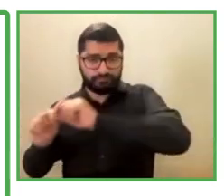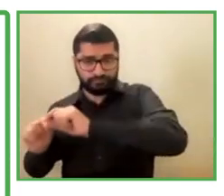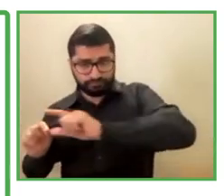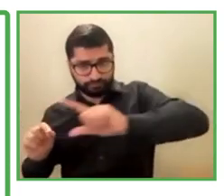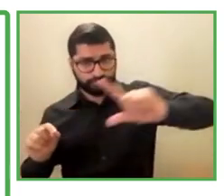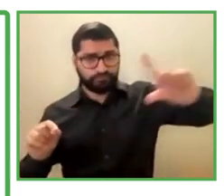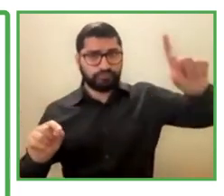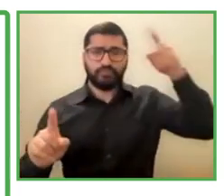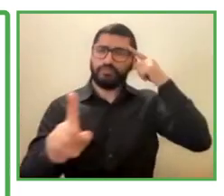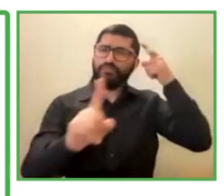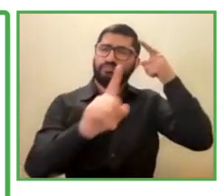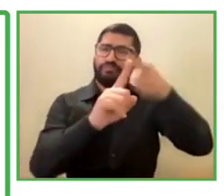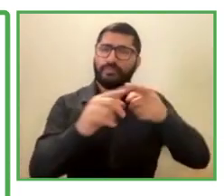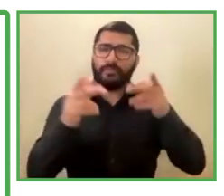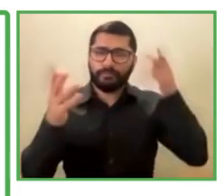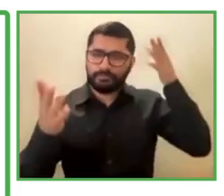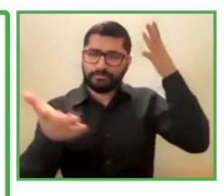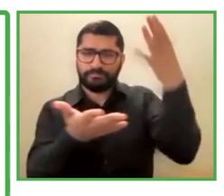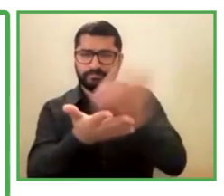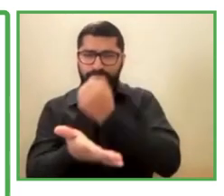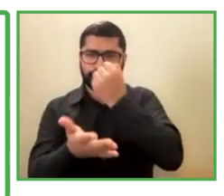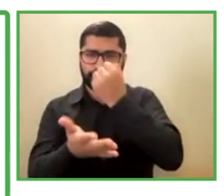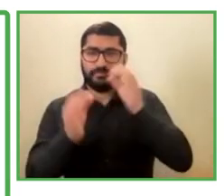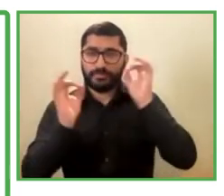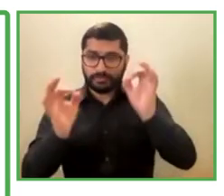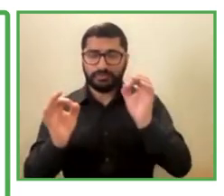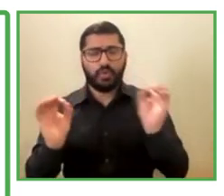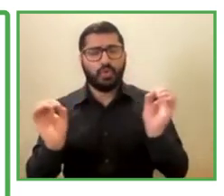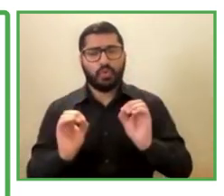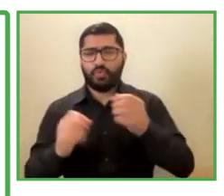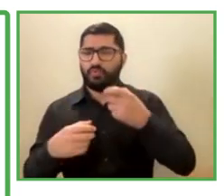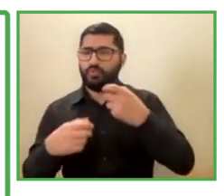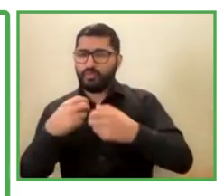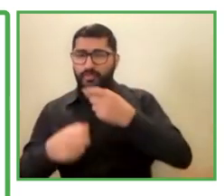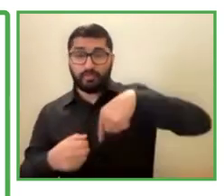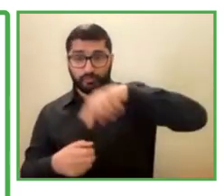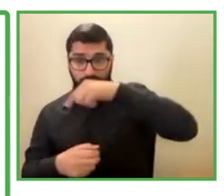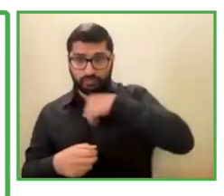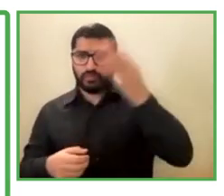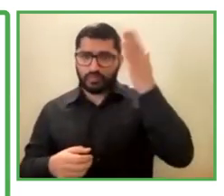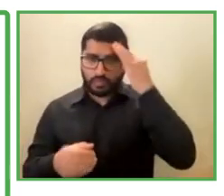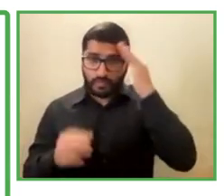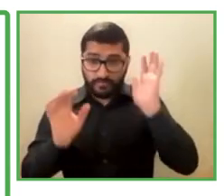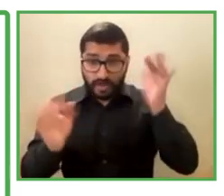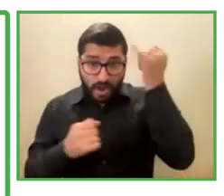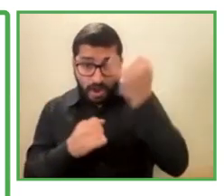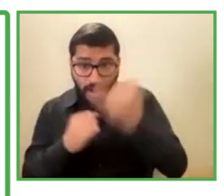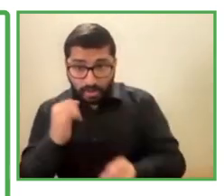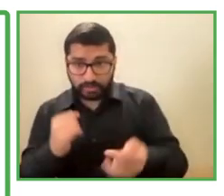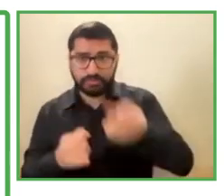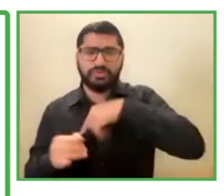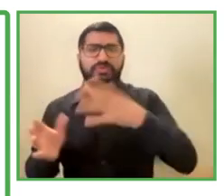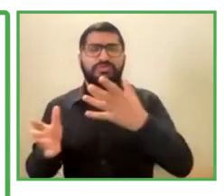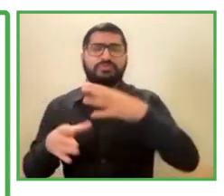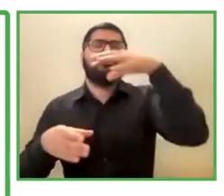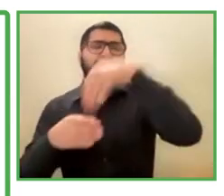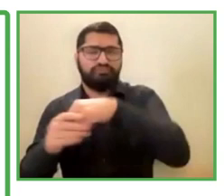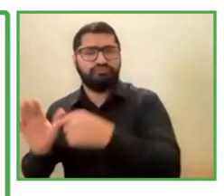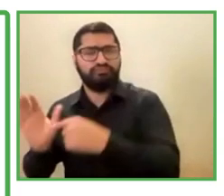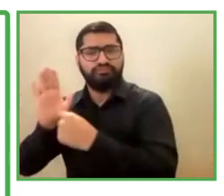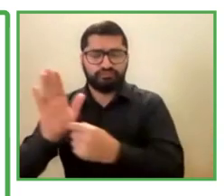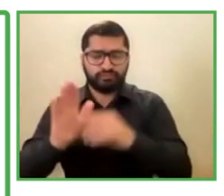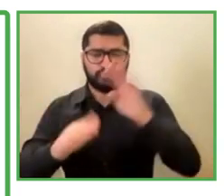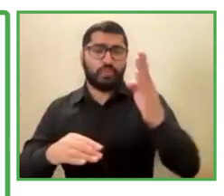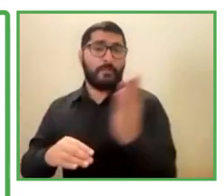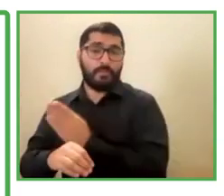with this goal. But our final goal is to be able to create a movement within the organization where